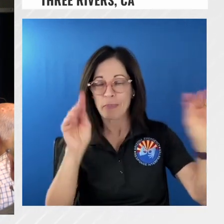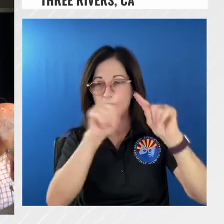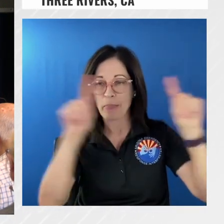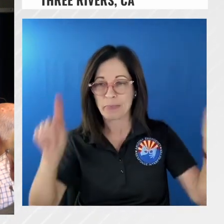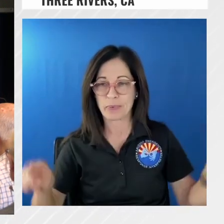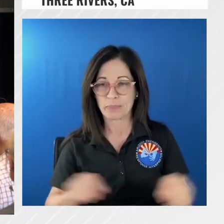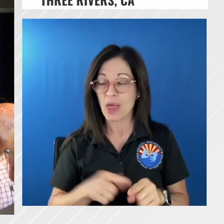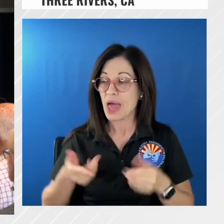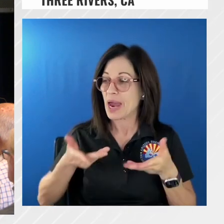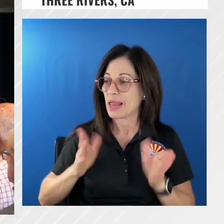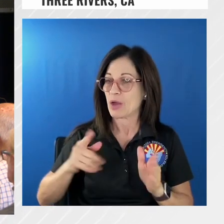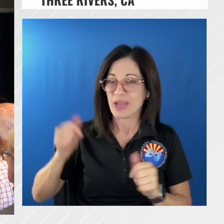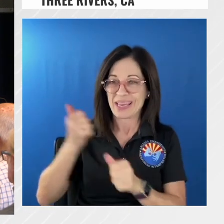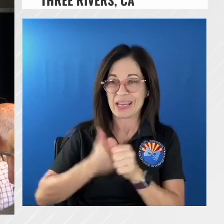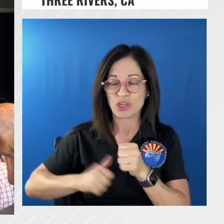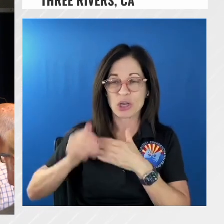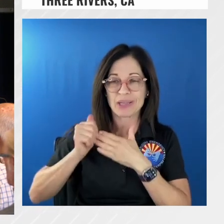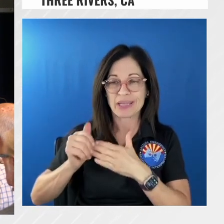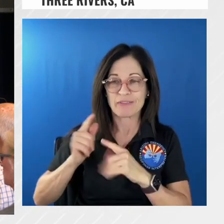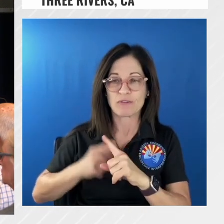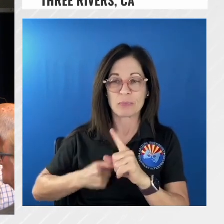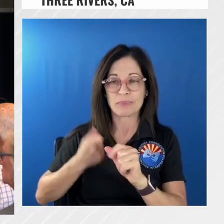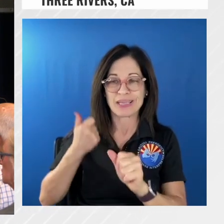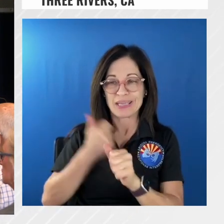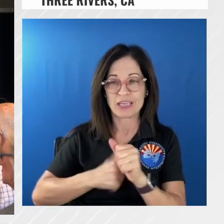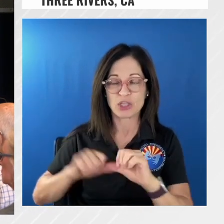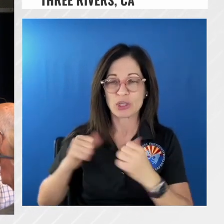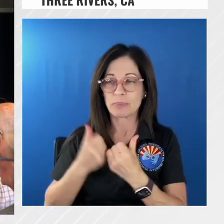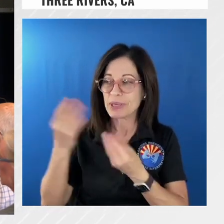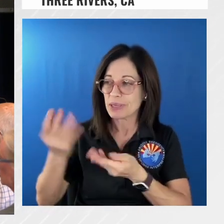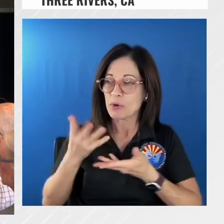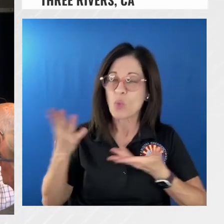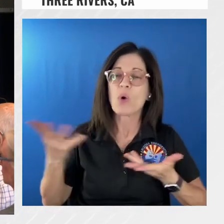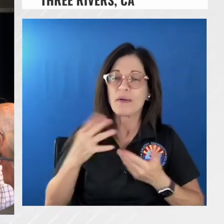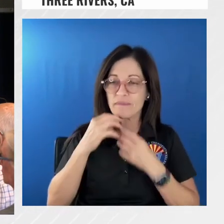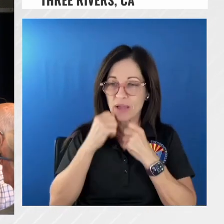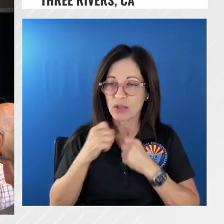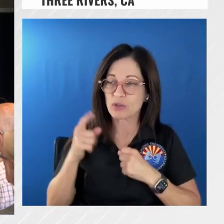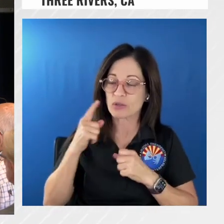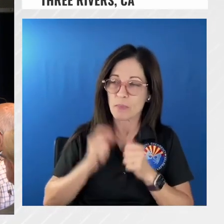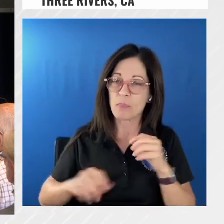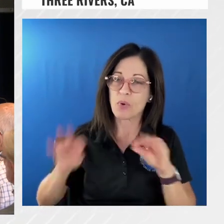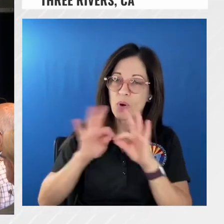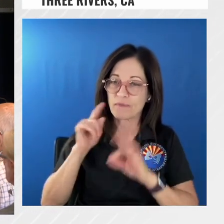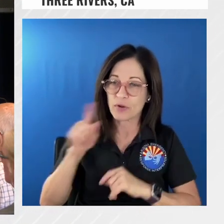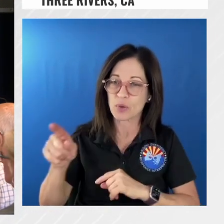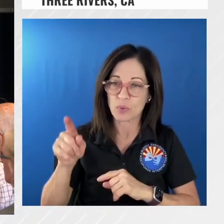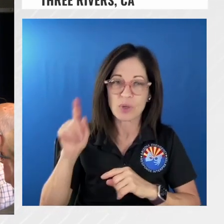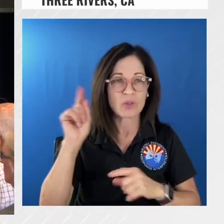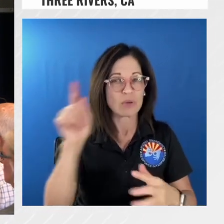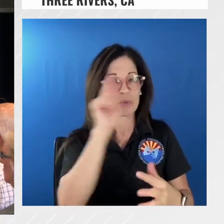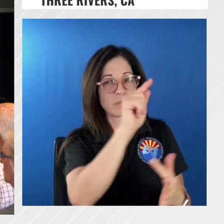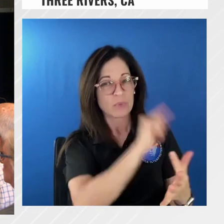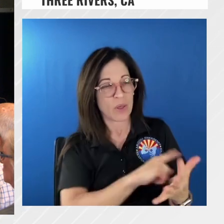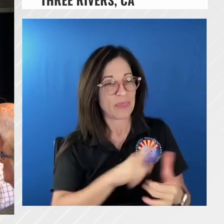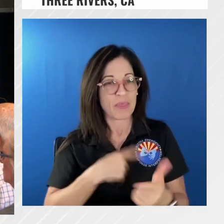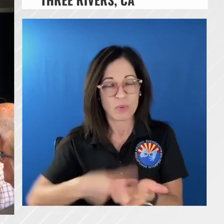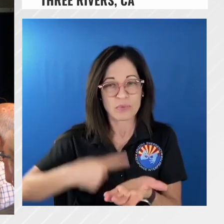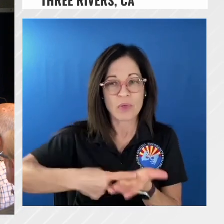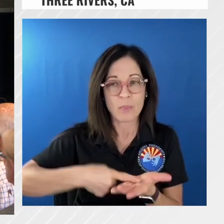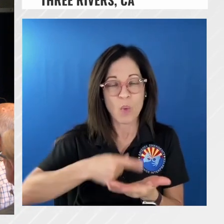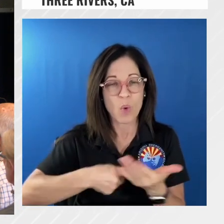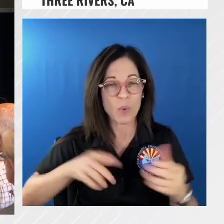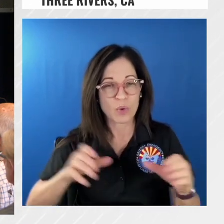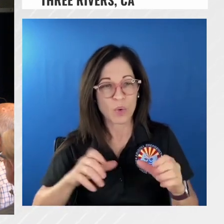tell me what means what to them and then what we'll do is talk about what we're going to do and where we're going to put those